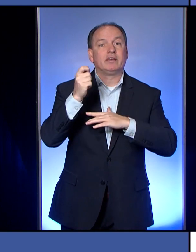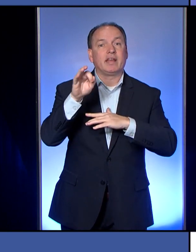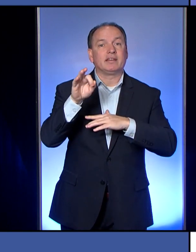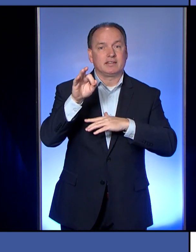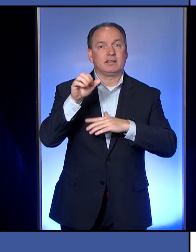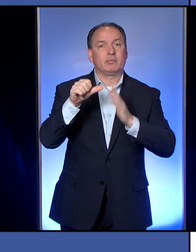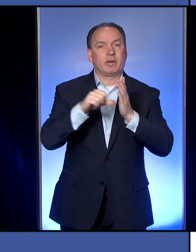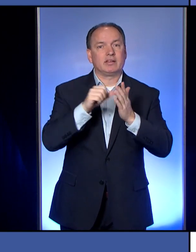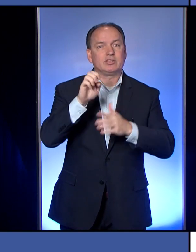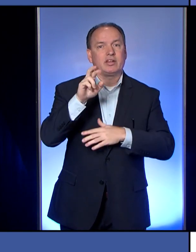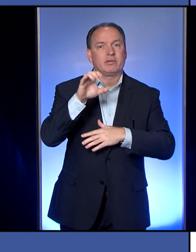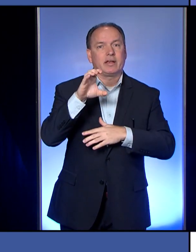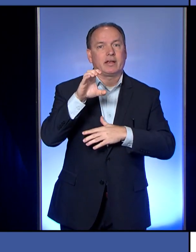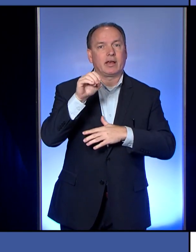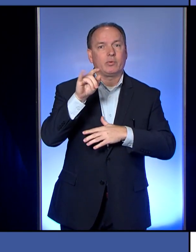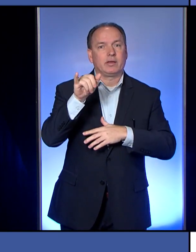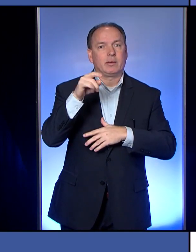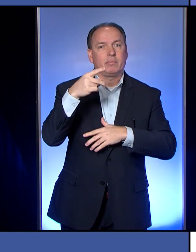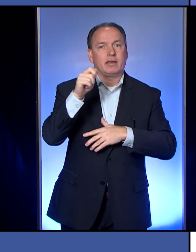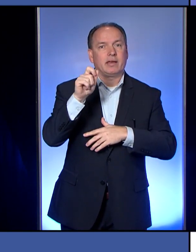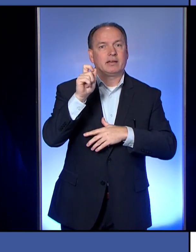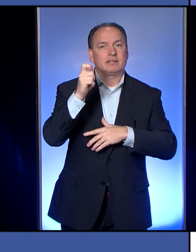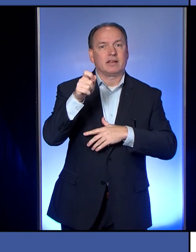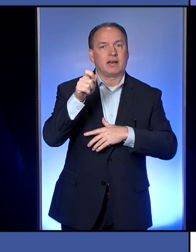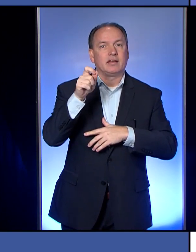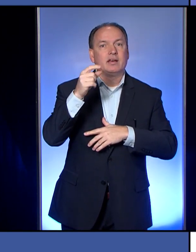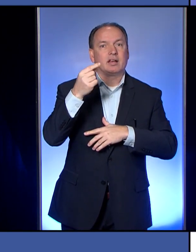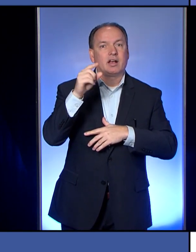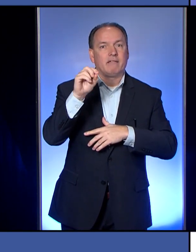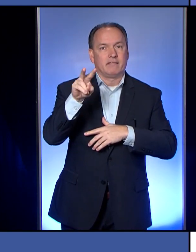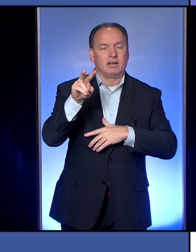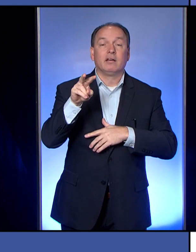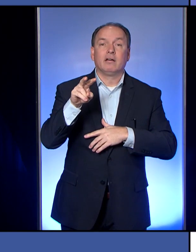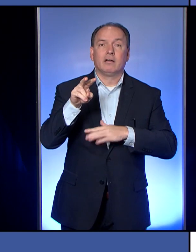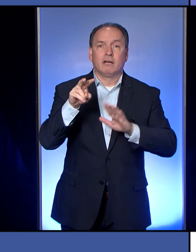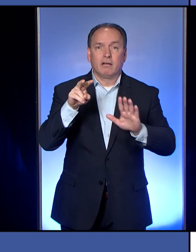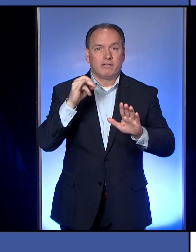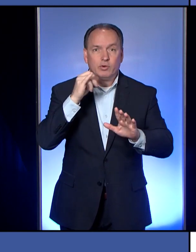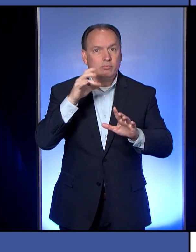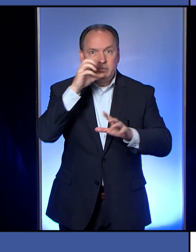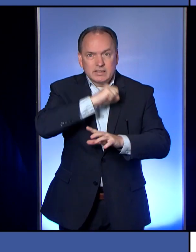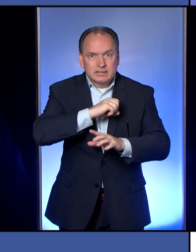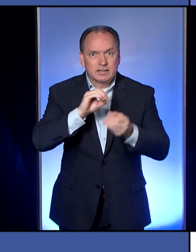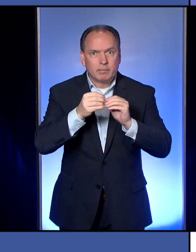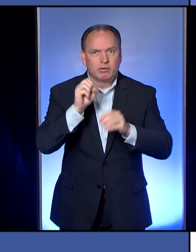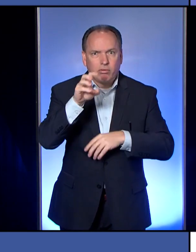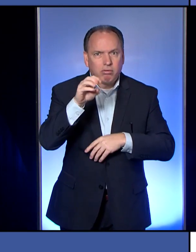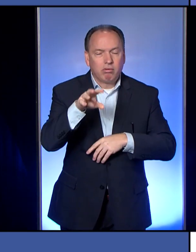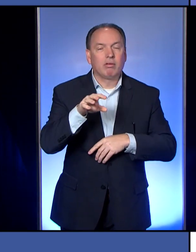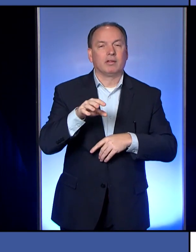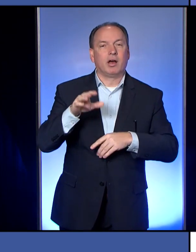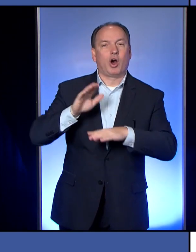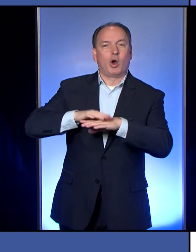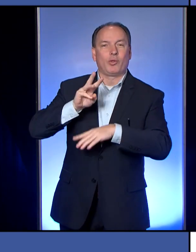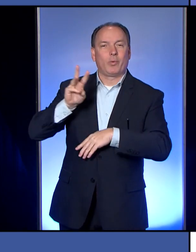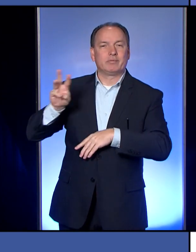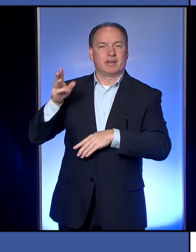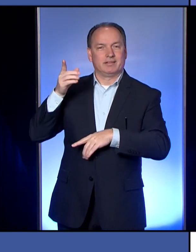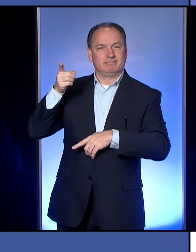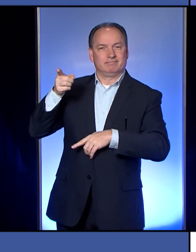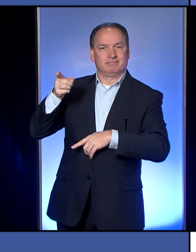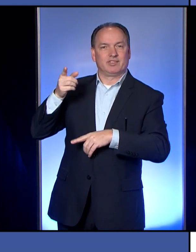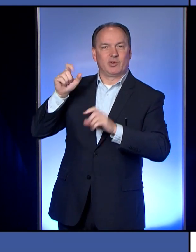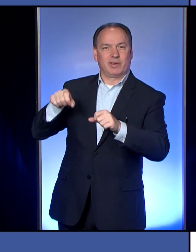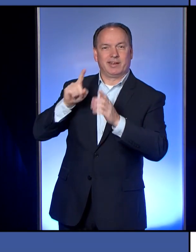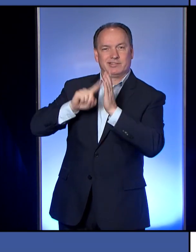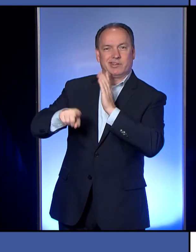eriecountypa.gov. So if you didn't catch those numbers, go on our website and and contact or look at the